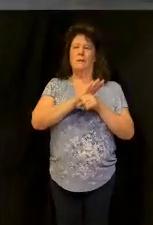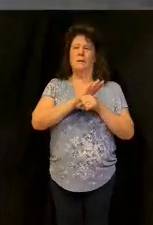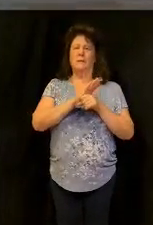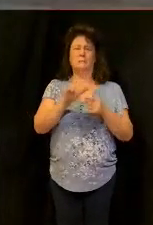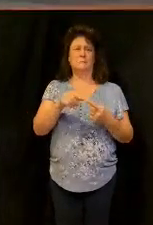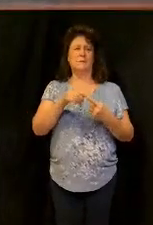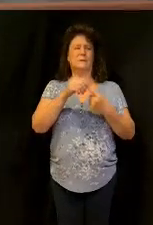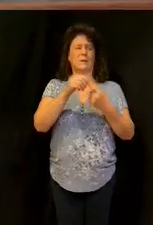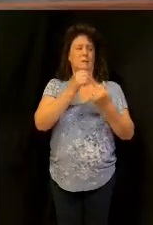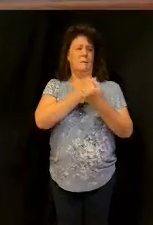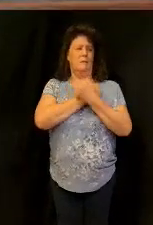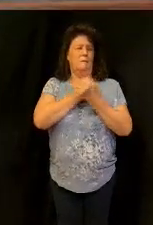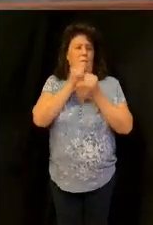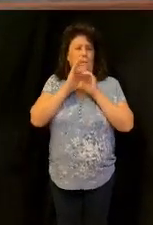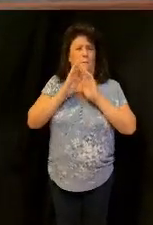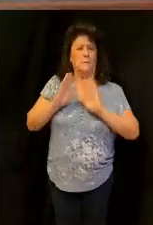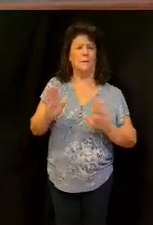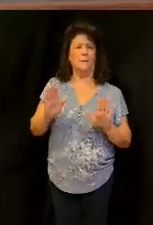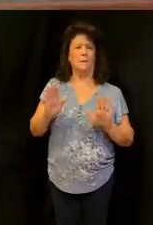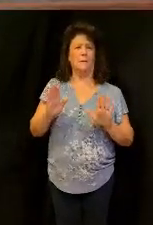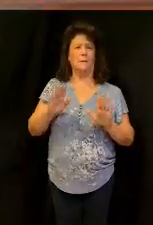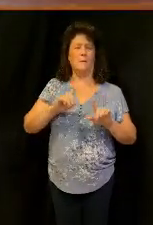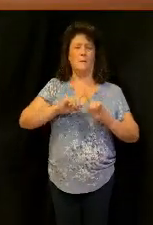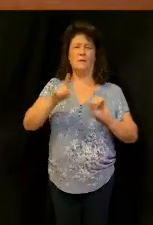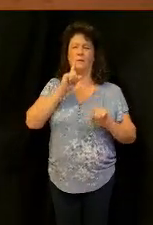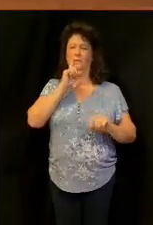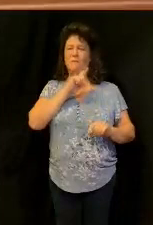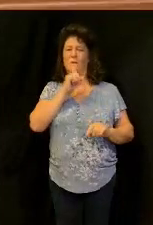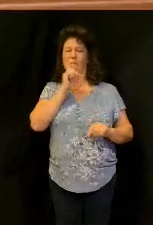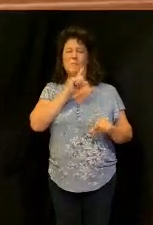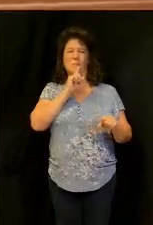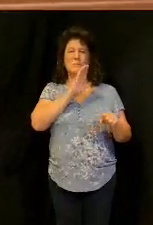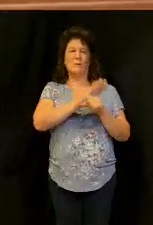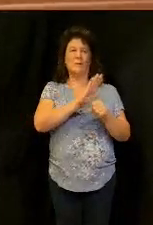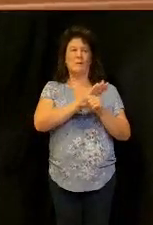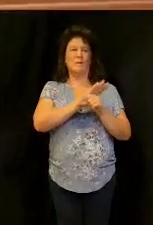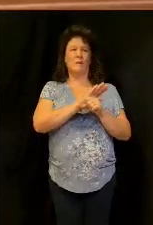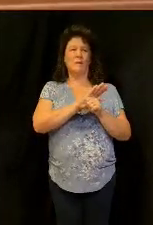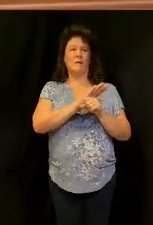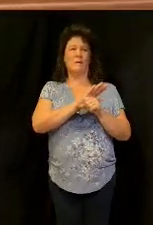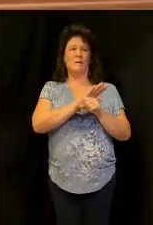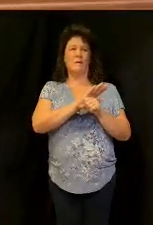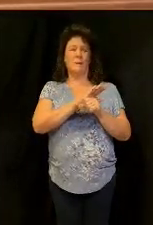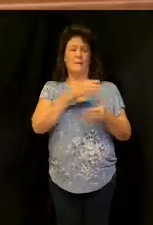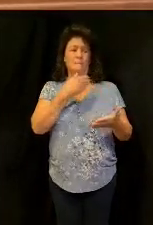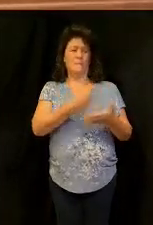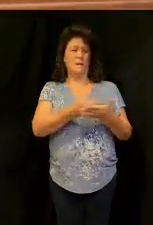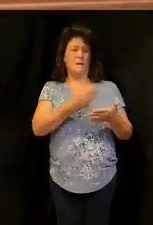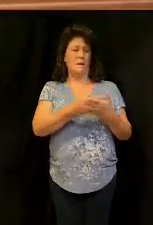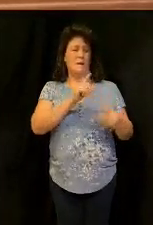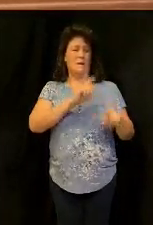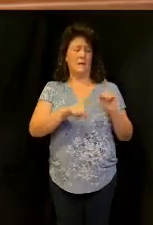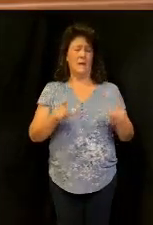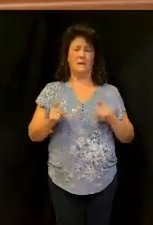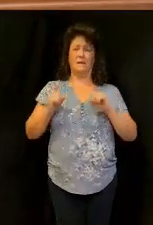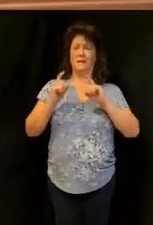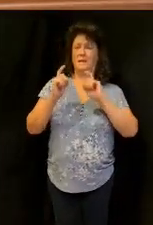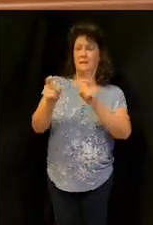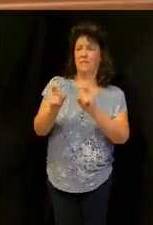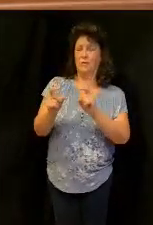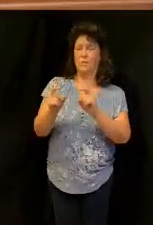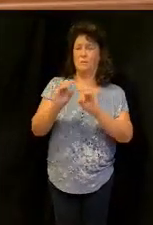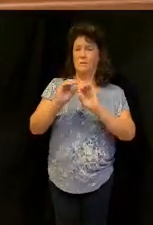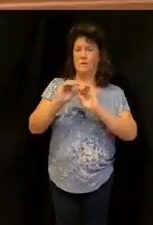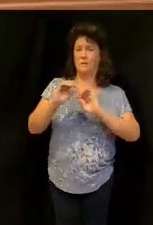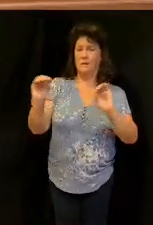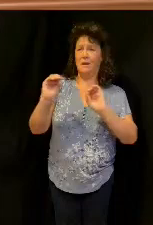peace and love but it's all a false promise mammon can't give you any of that only God can give you that you